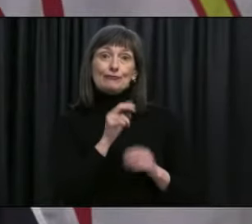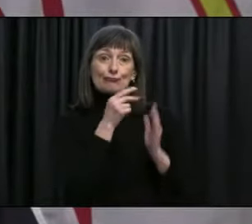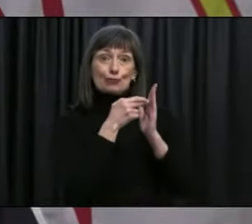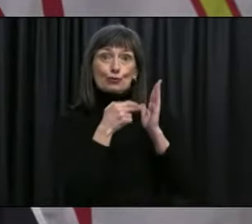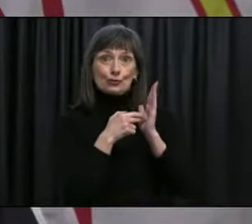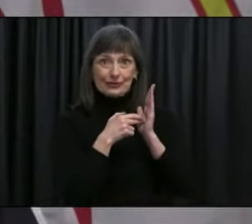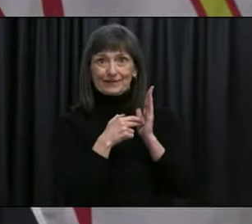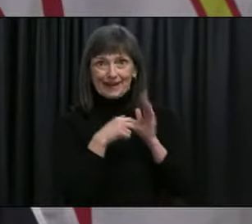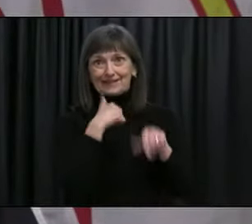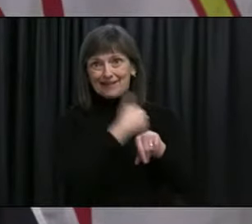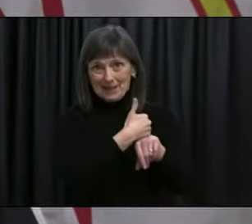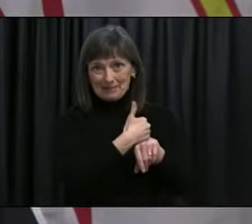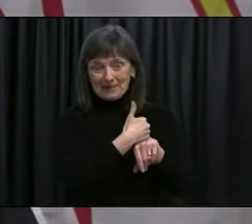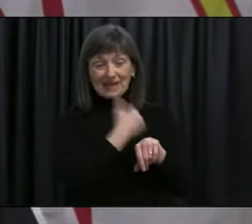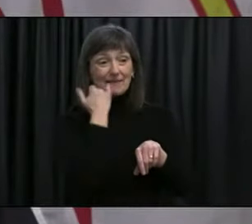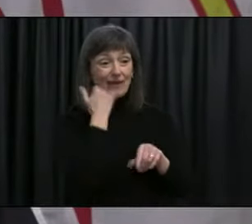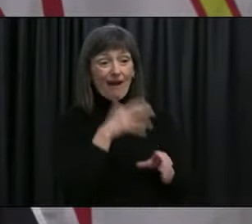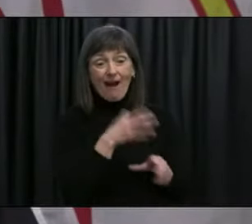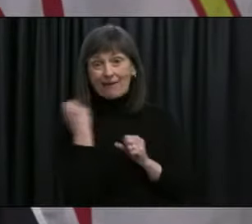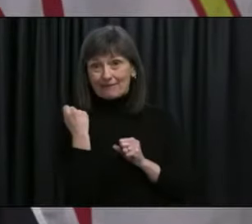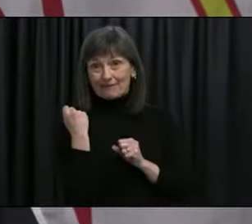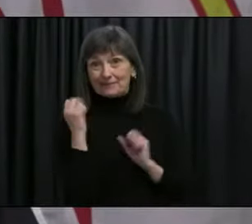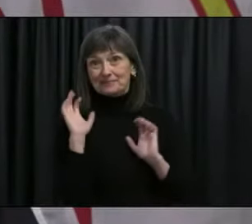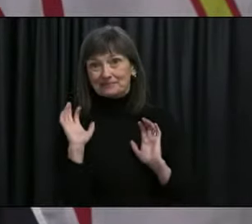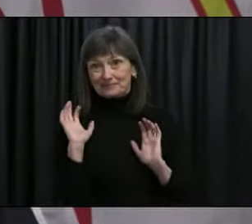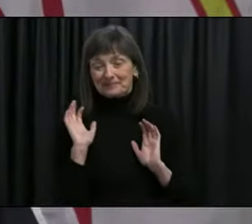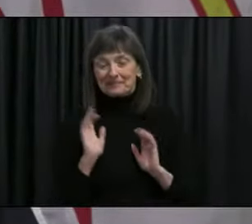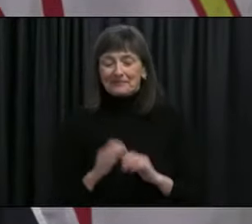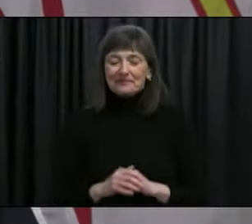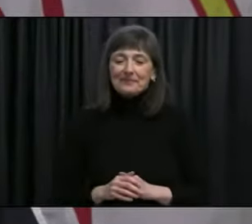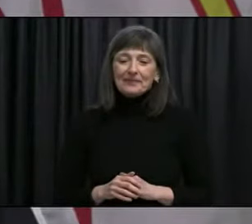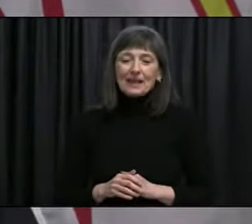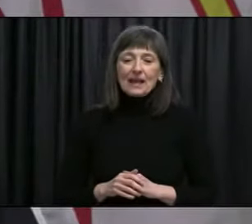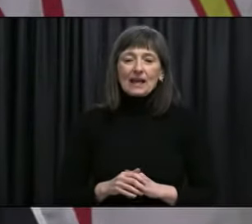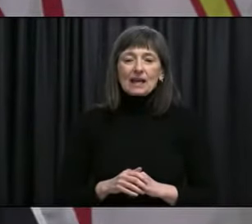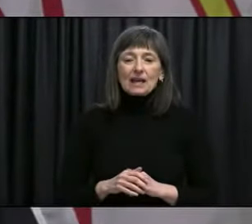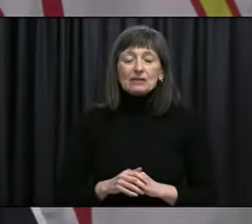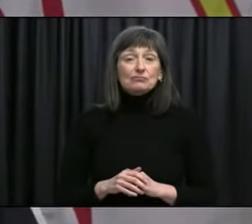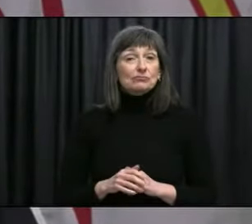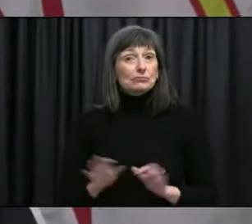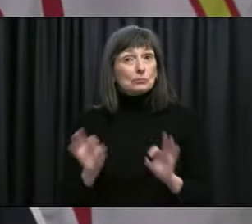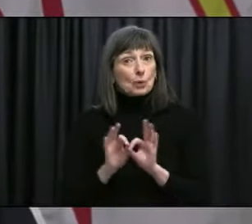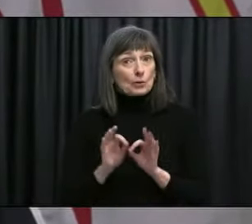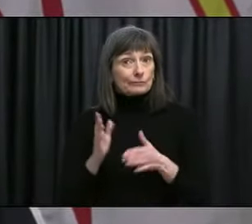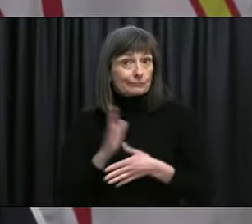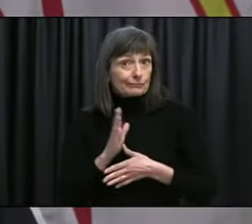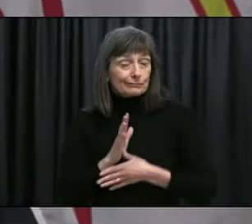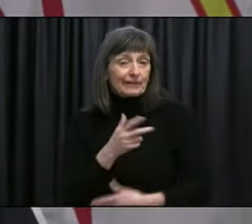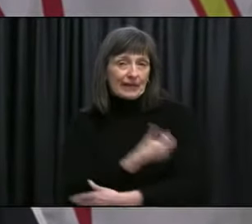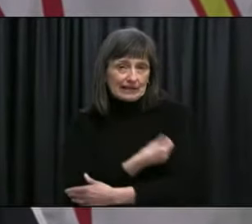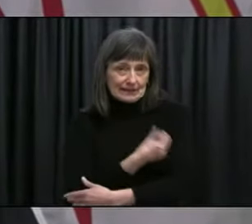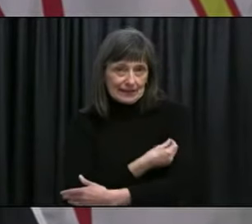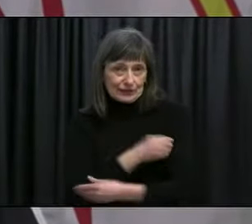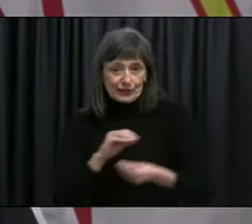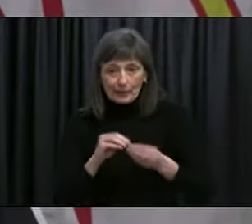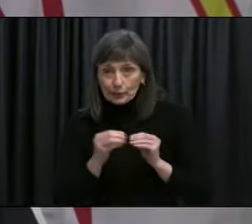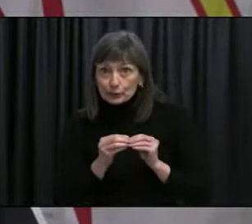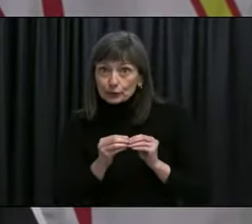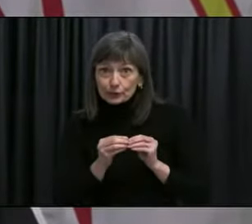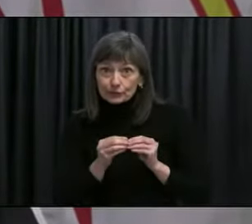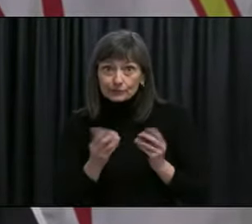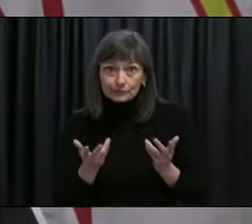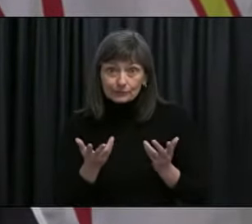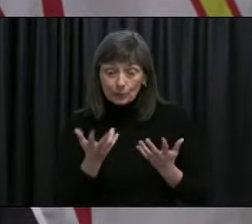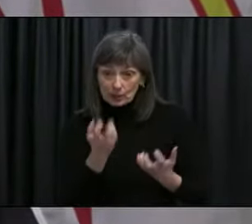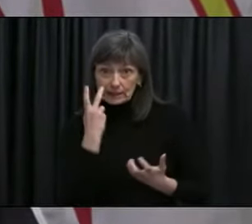um, we, um, obviously, you know, vaccination rates will play a role in that. I'd like to, we certainly would